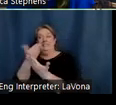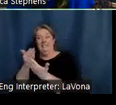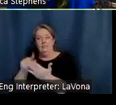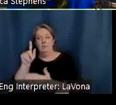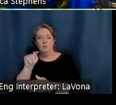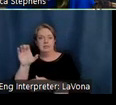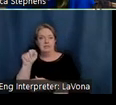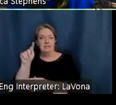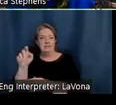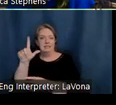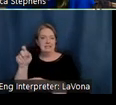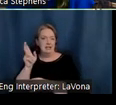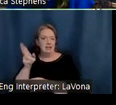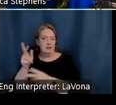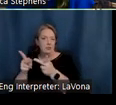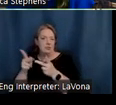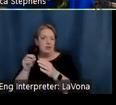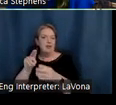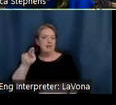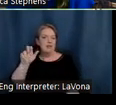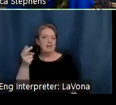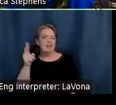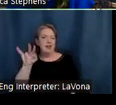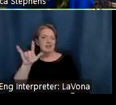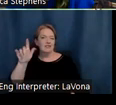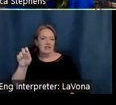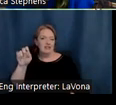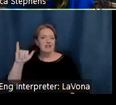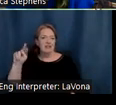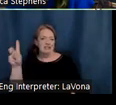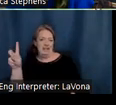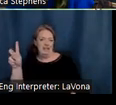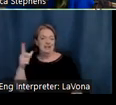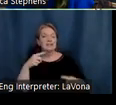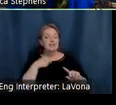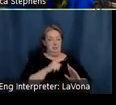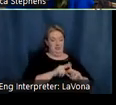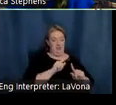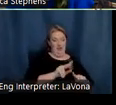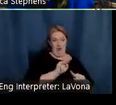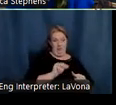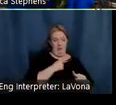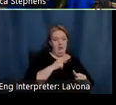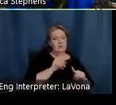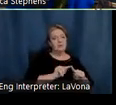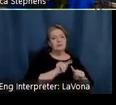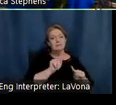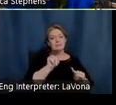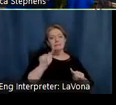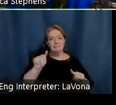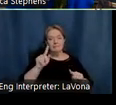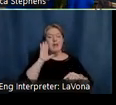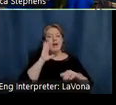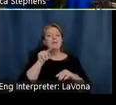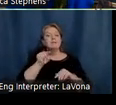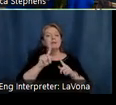in Nashville, Indiana. So, we're heading east, and we're first going to stop at Dorothy's House in the Land of Oz Museum in the small